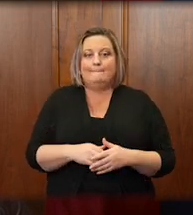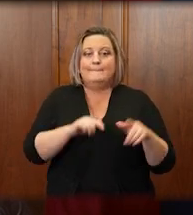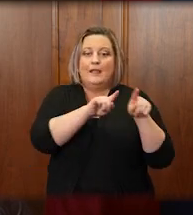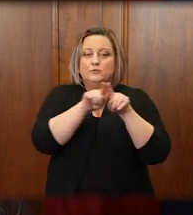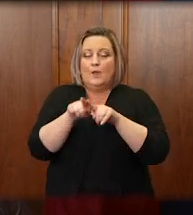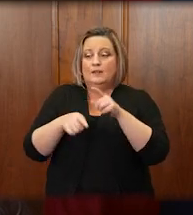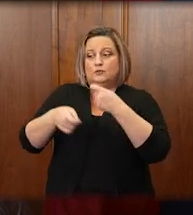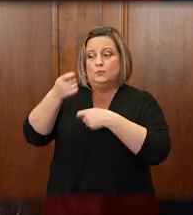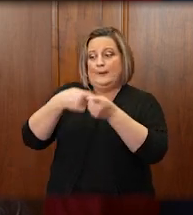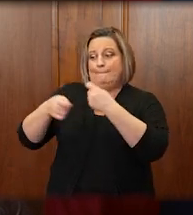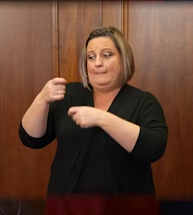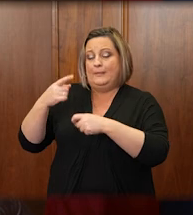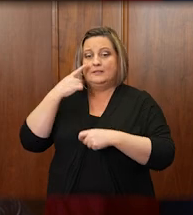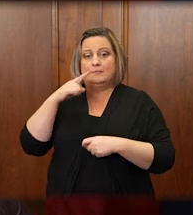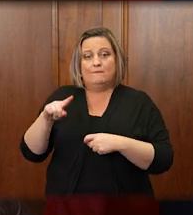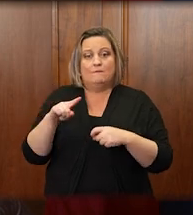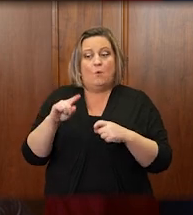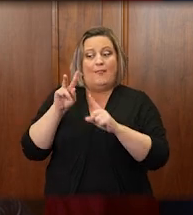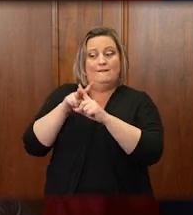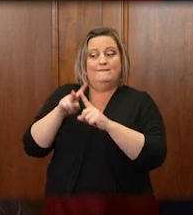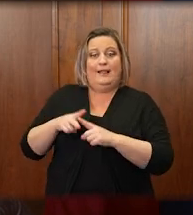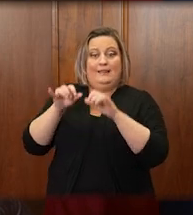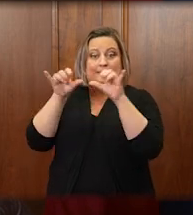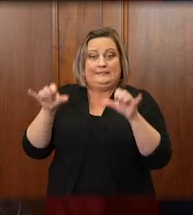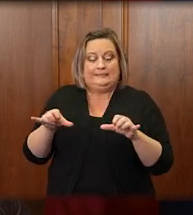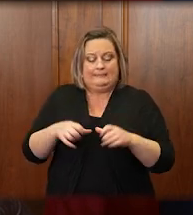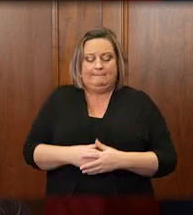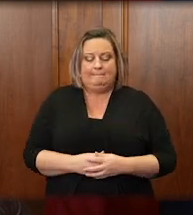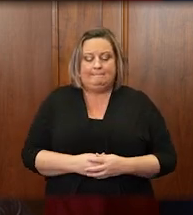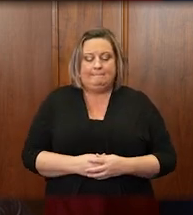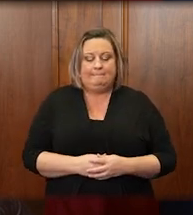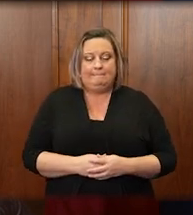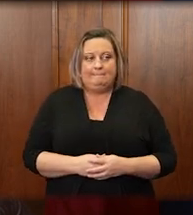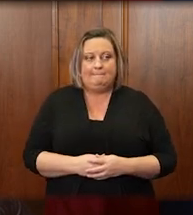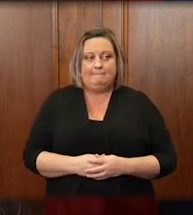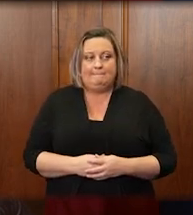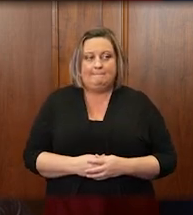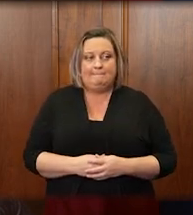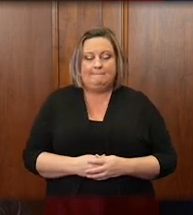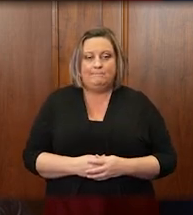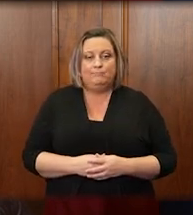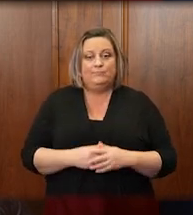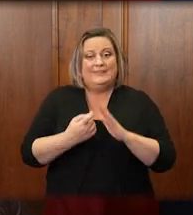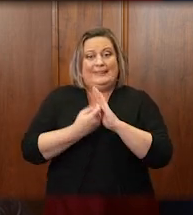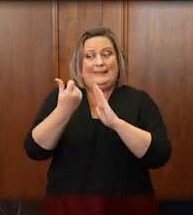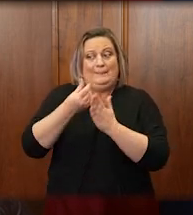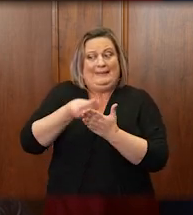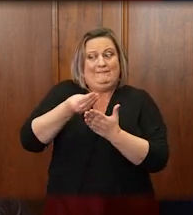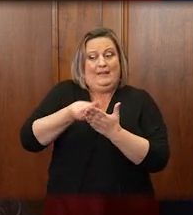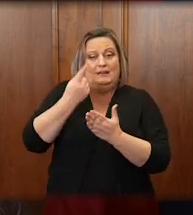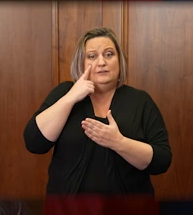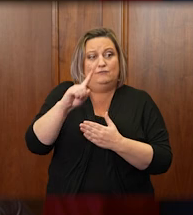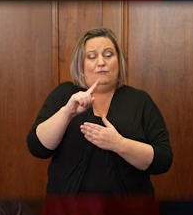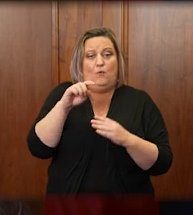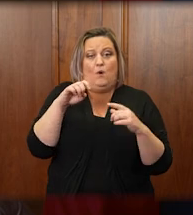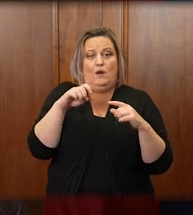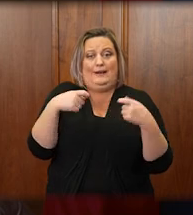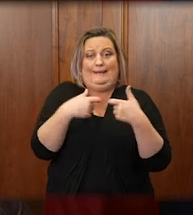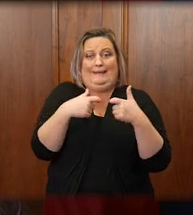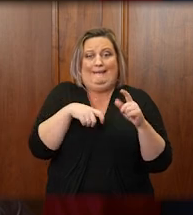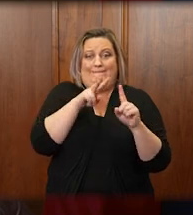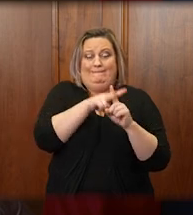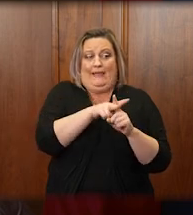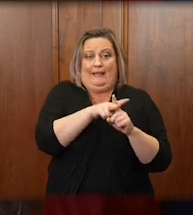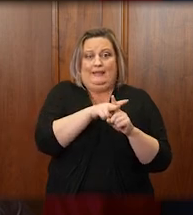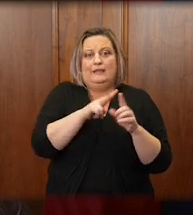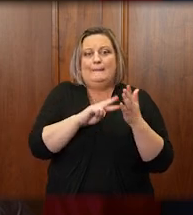of the Supreme Court's electronic filing system. Eliminating funding for e-filing in the district and Chancery Courts, would result in